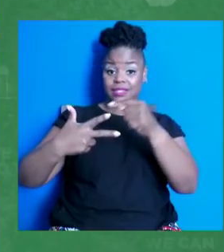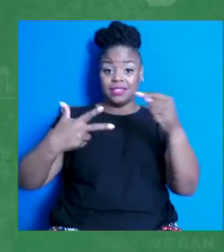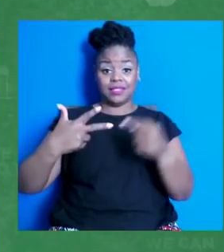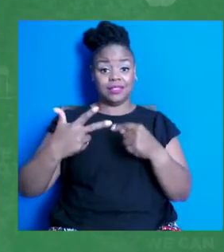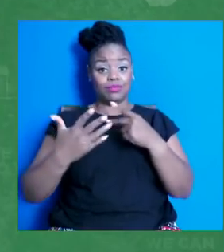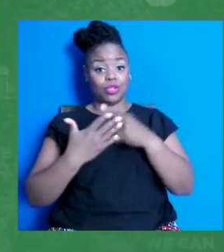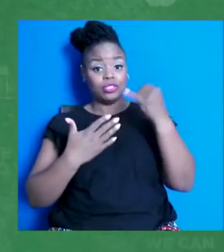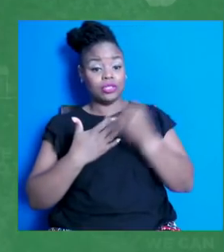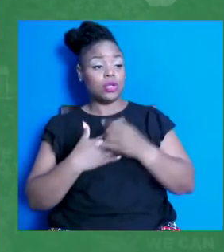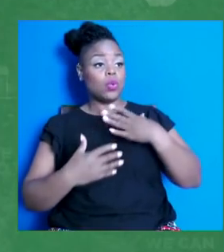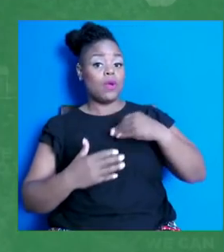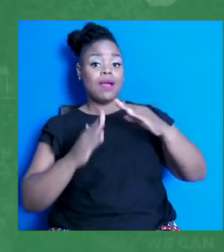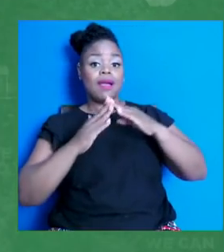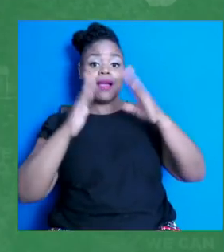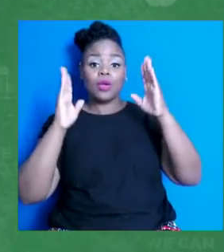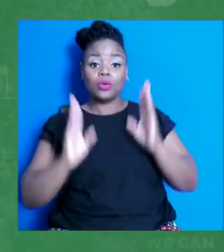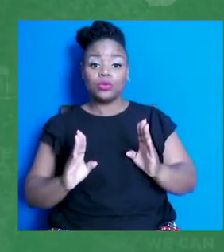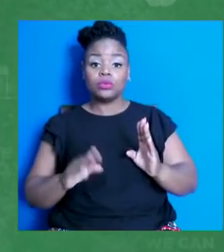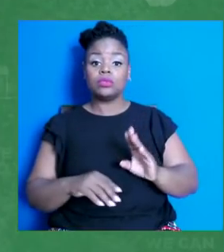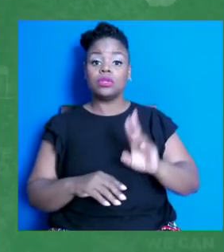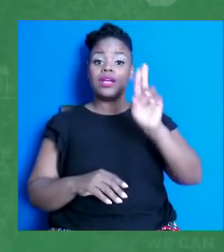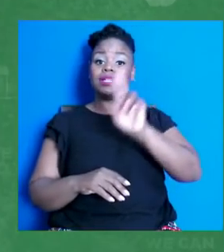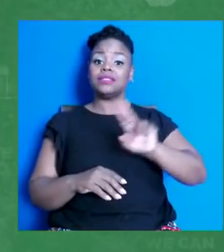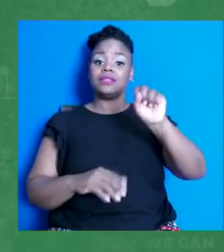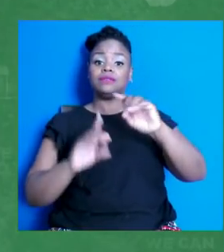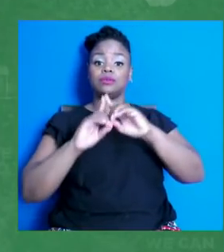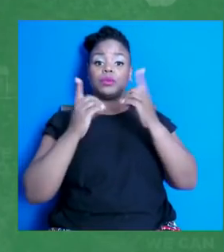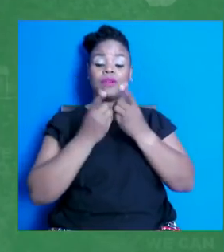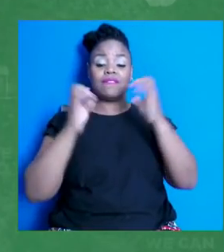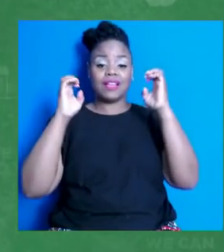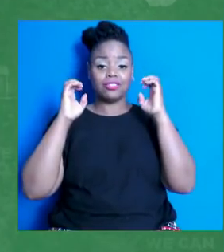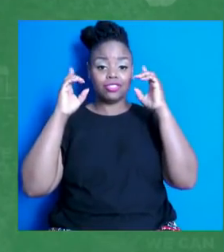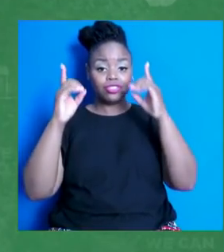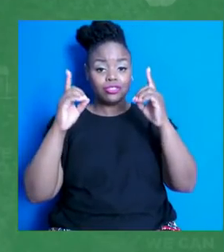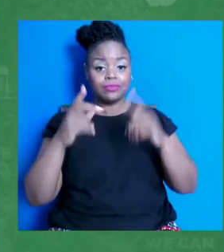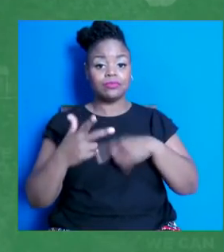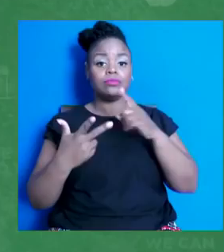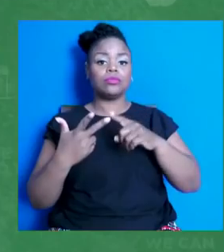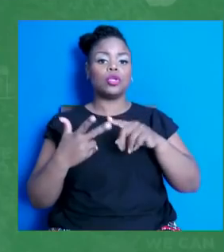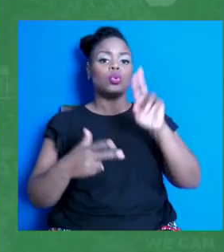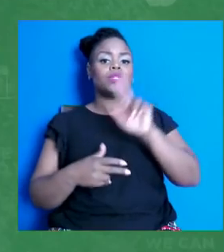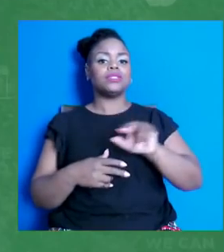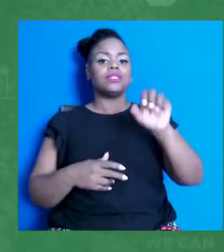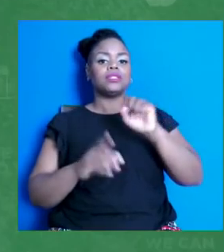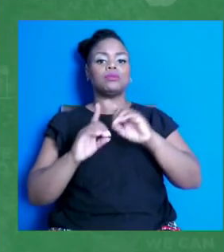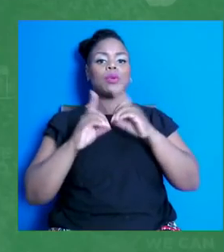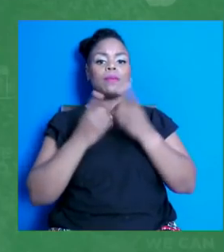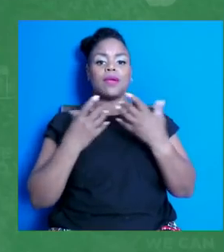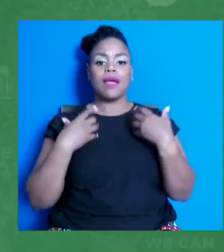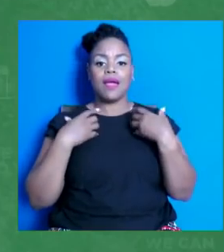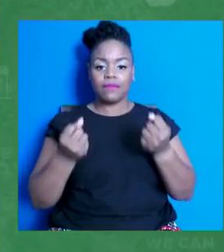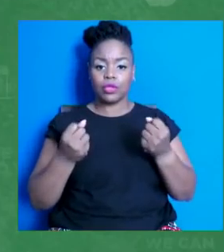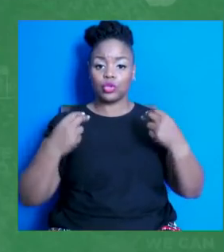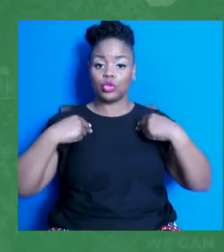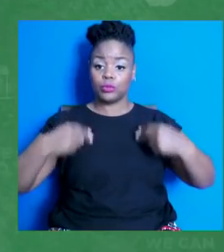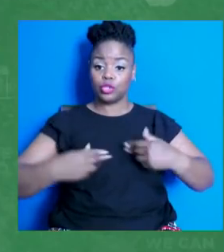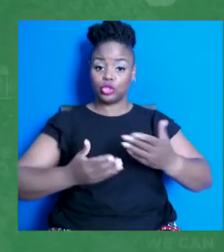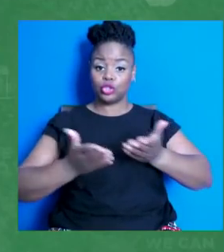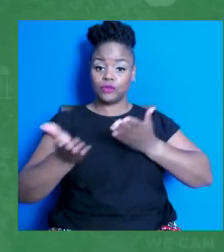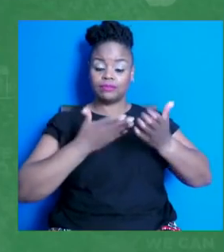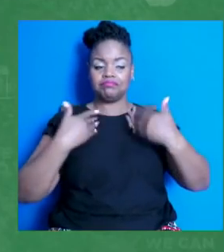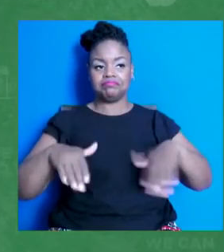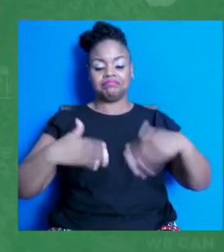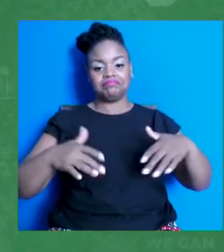of Education and the U.S. of Health and Human Services are excited to work with so many organizations